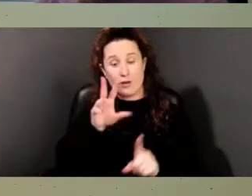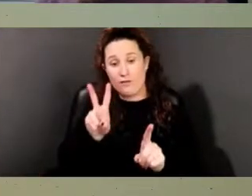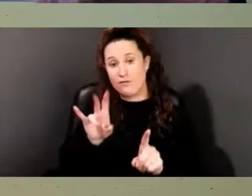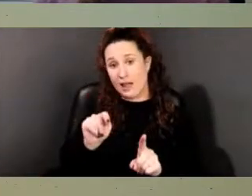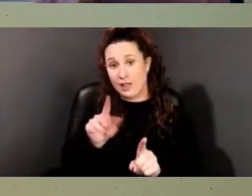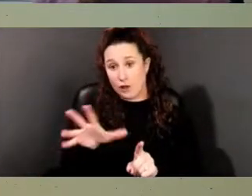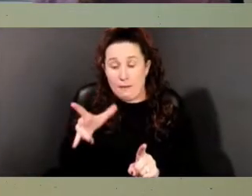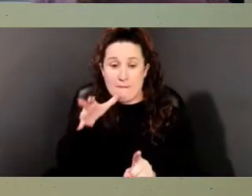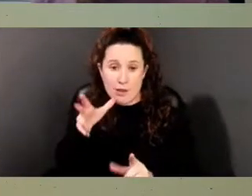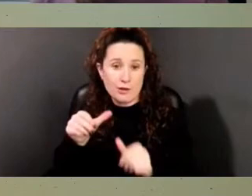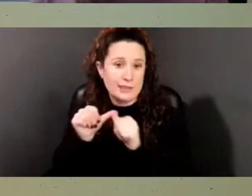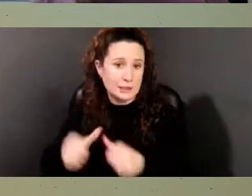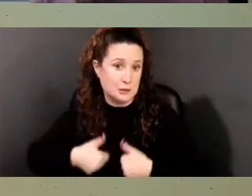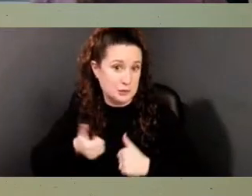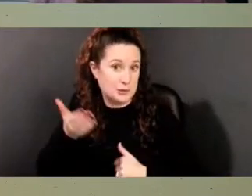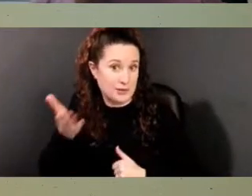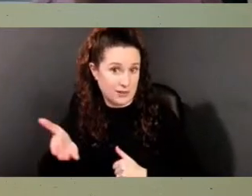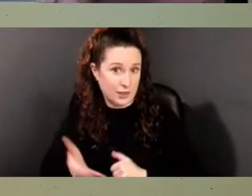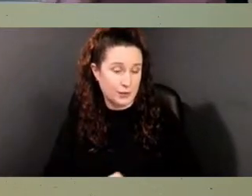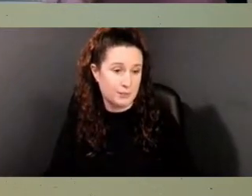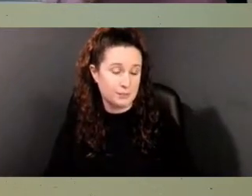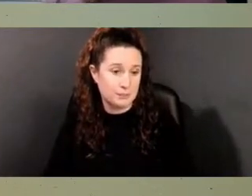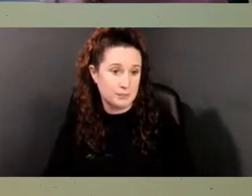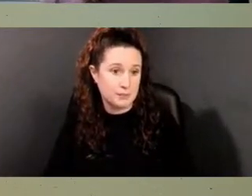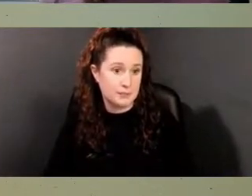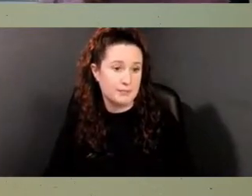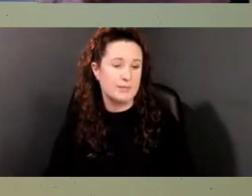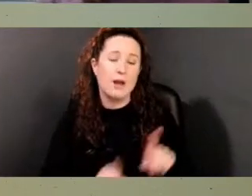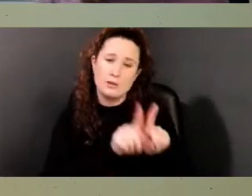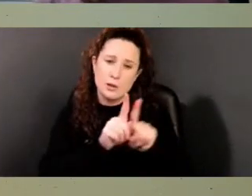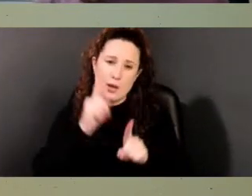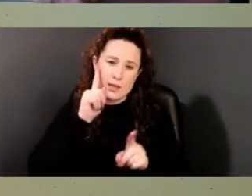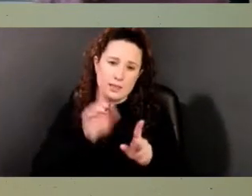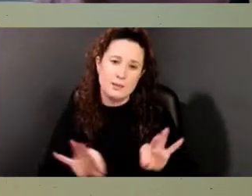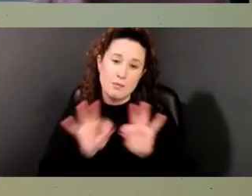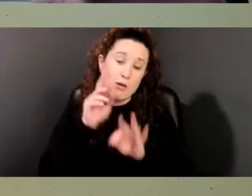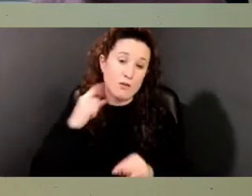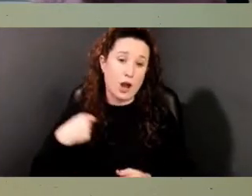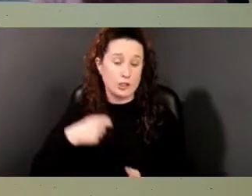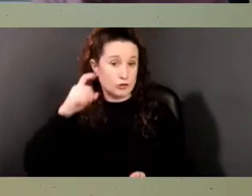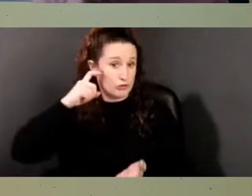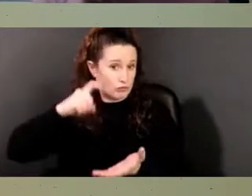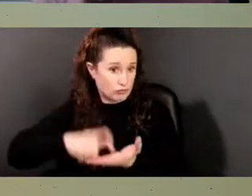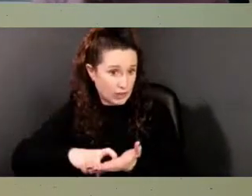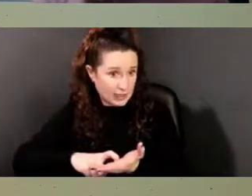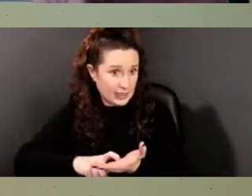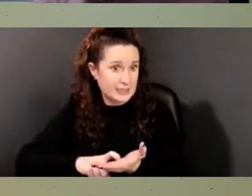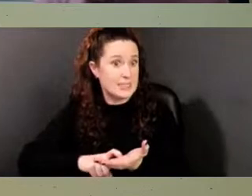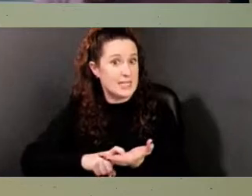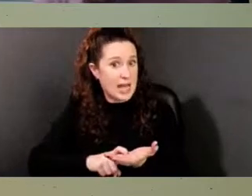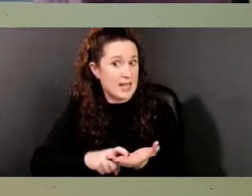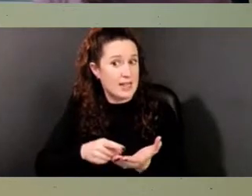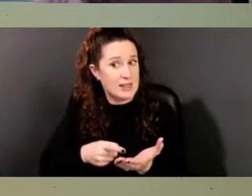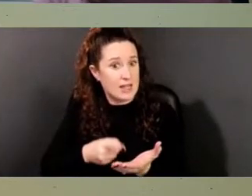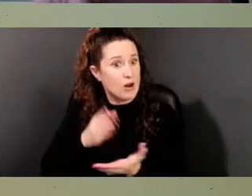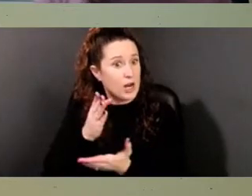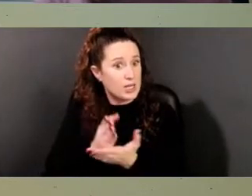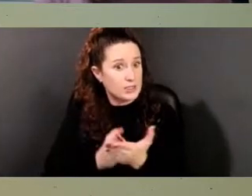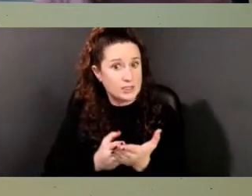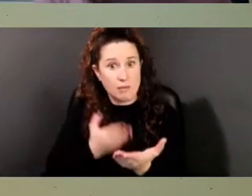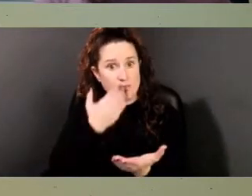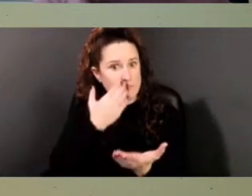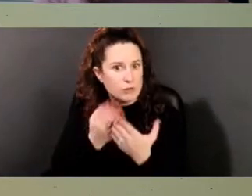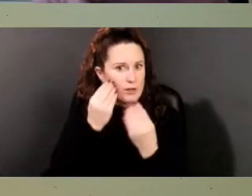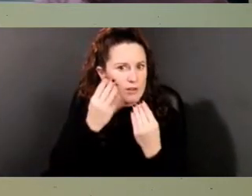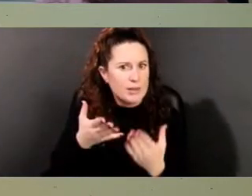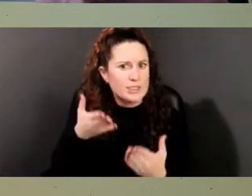house. I also think it's important to recognize that there is some bias in this primary source, where